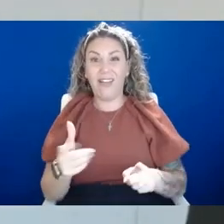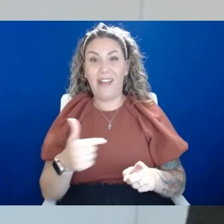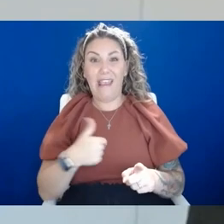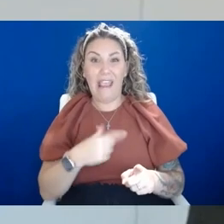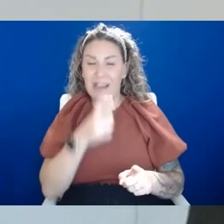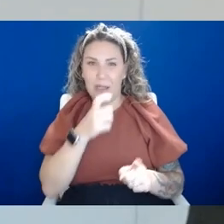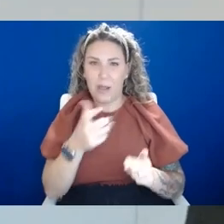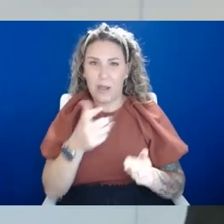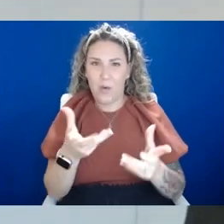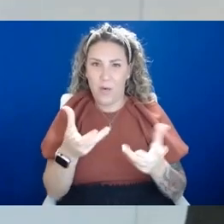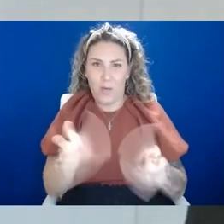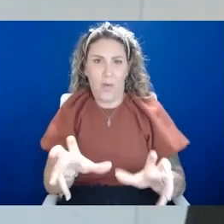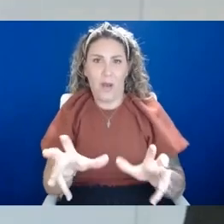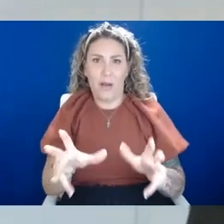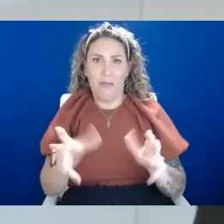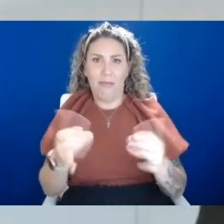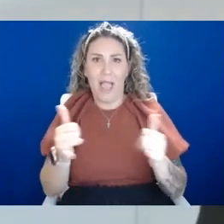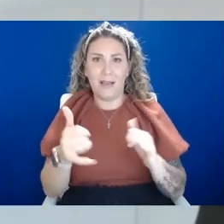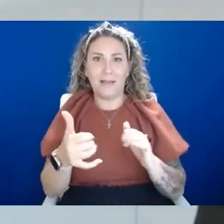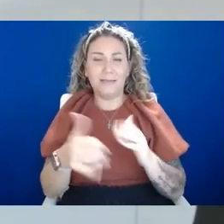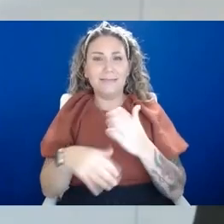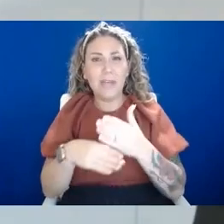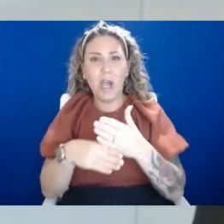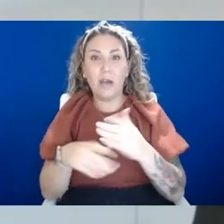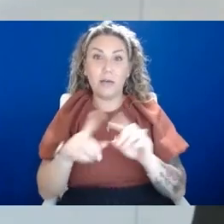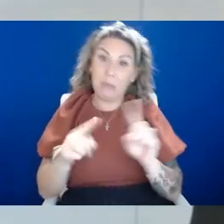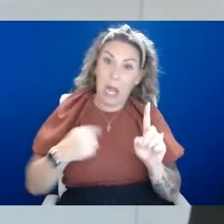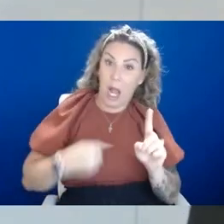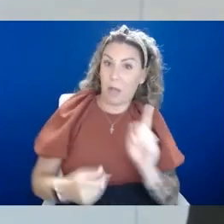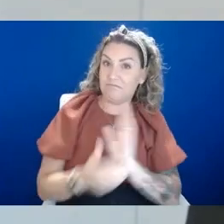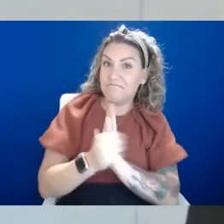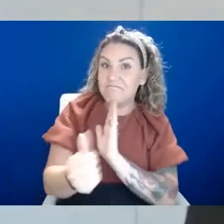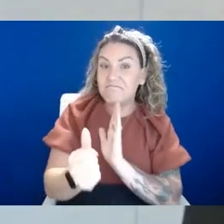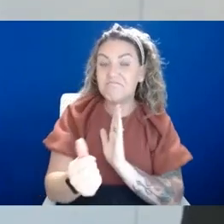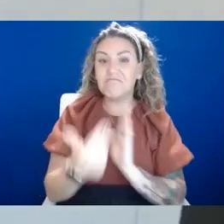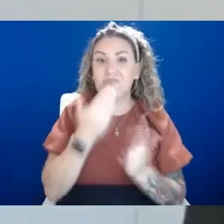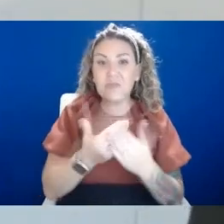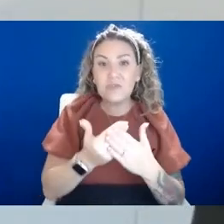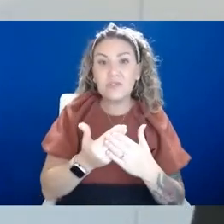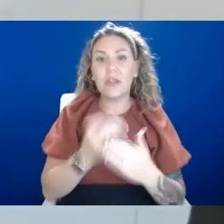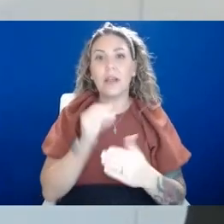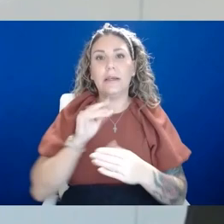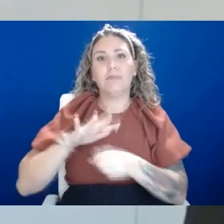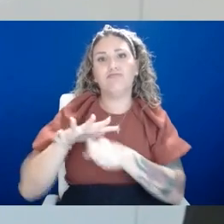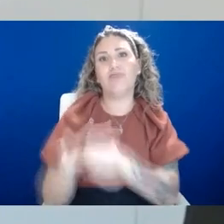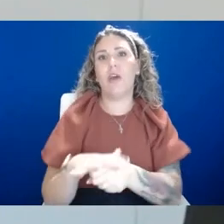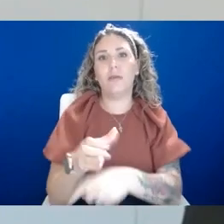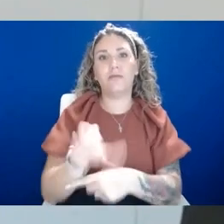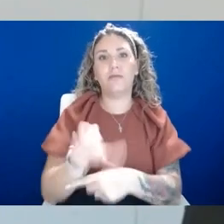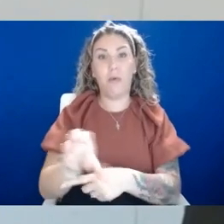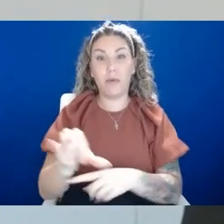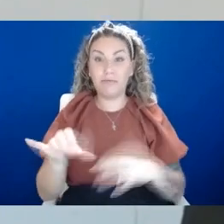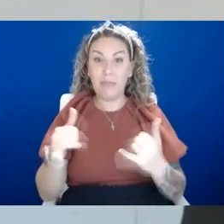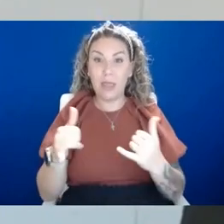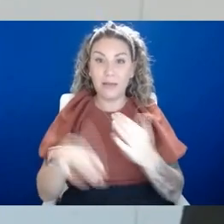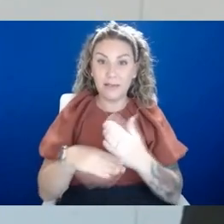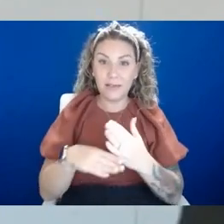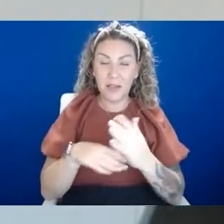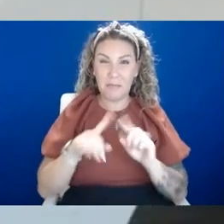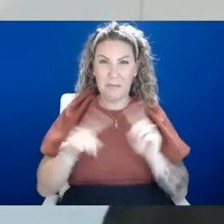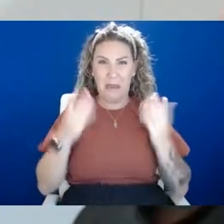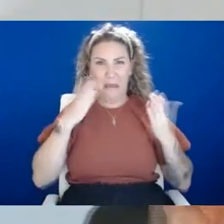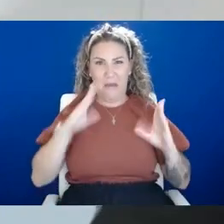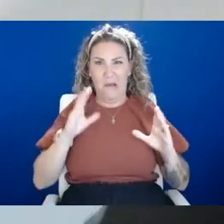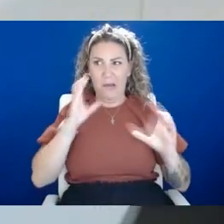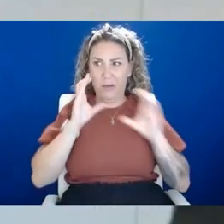soccer. But, you know, I happened to be good at it, and I was pressured to play. But I didn't really know how to communicate because